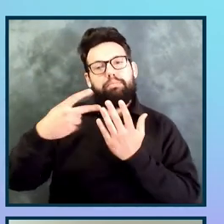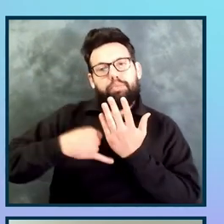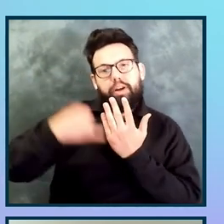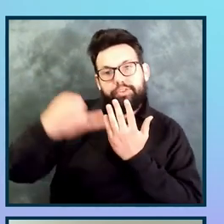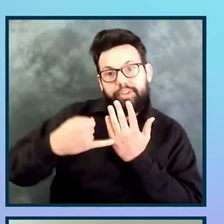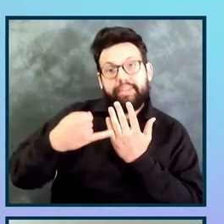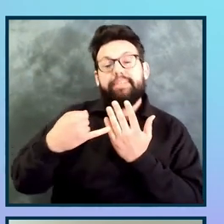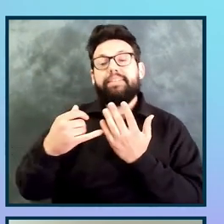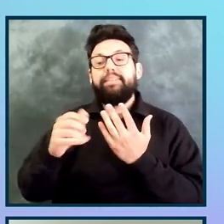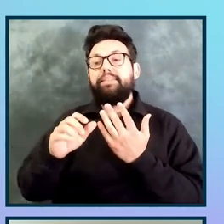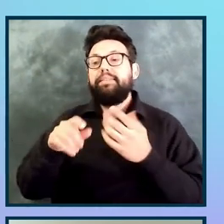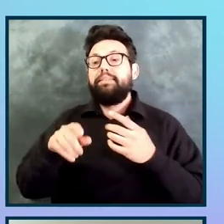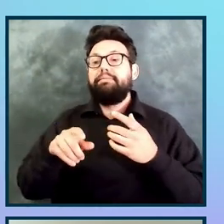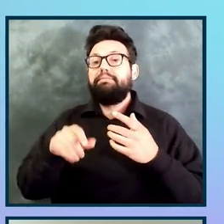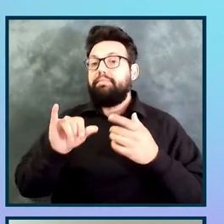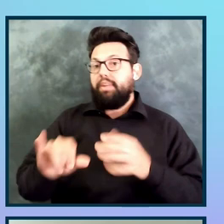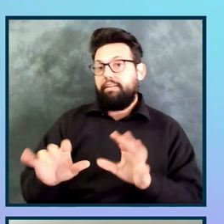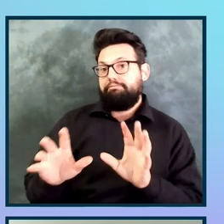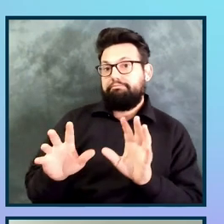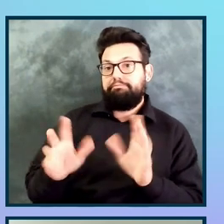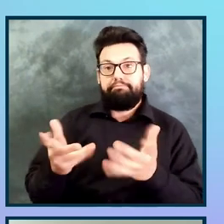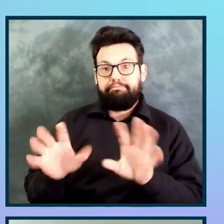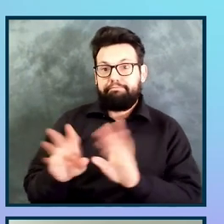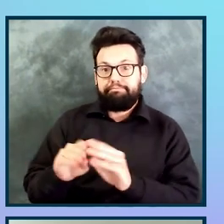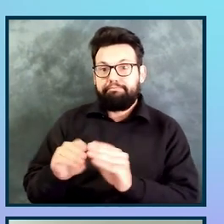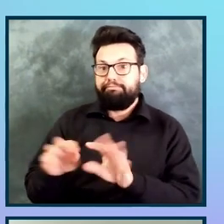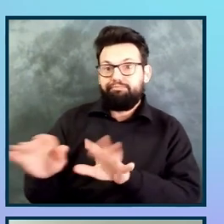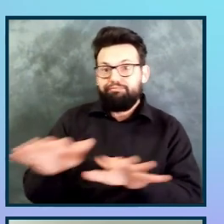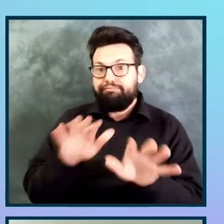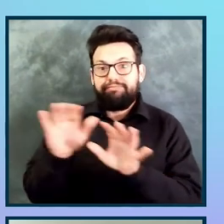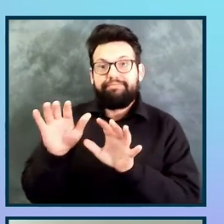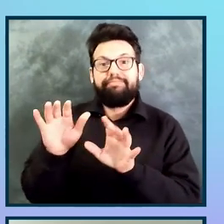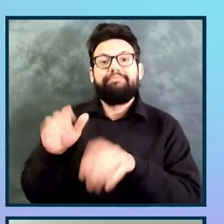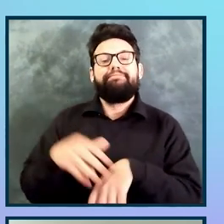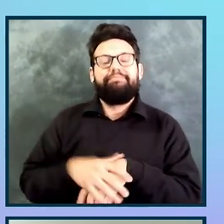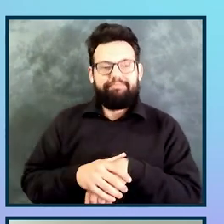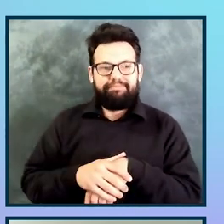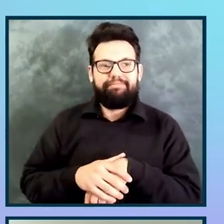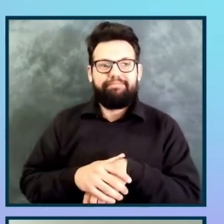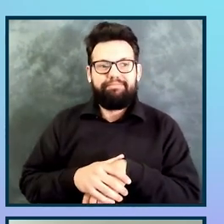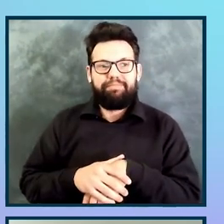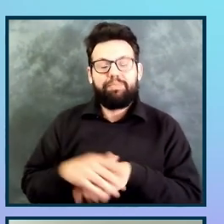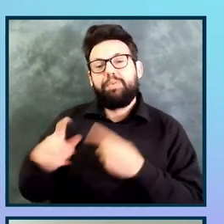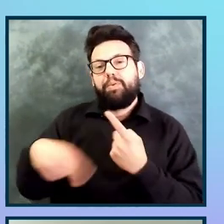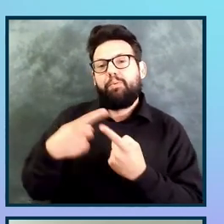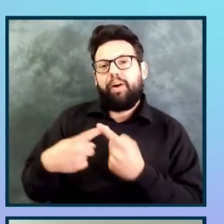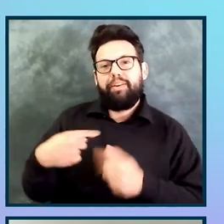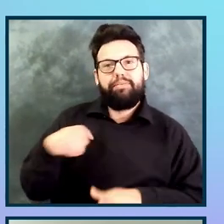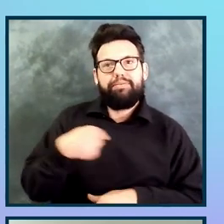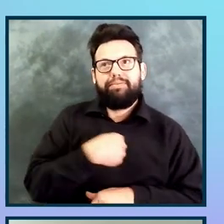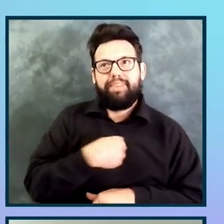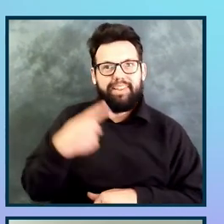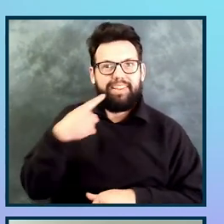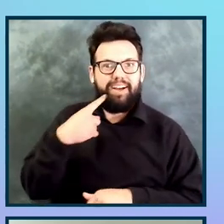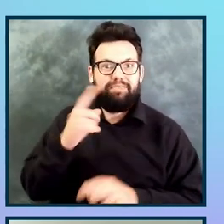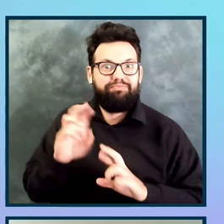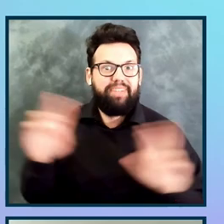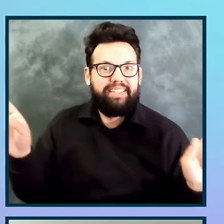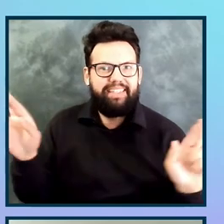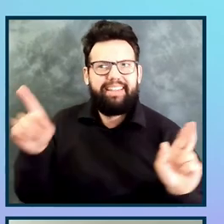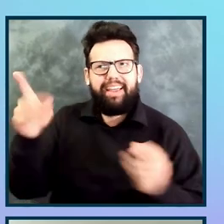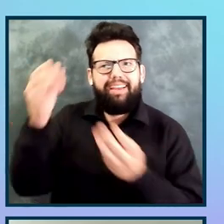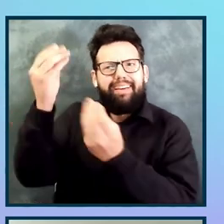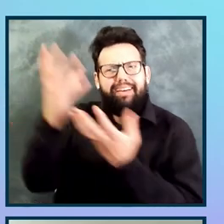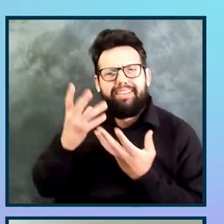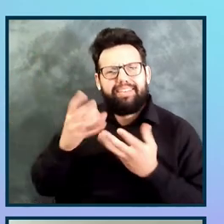you know, the discovery of the scope was to be reviewed. When we thought it was ready to go, we found, know,